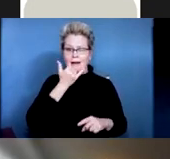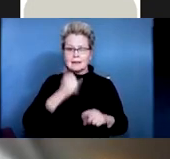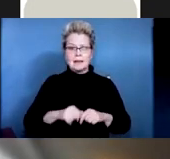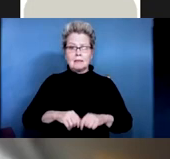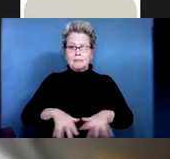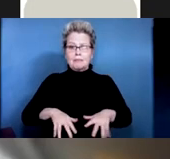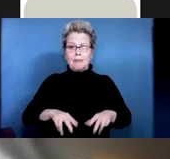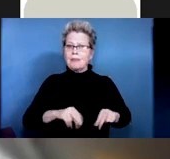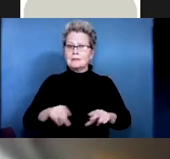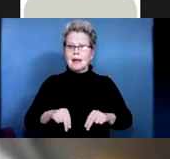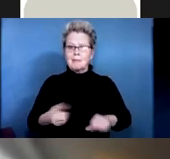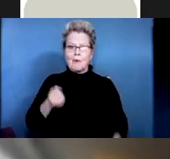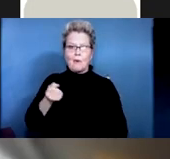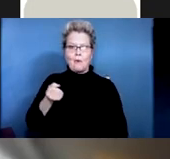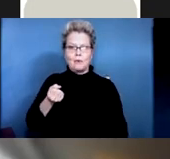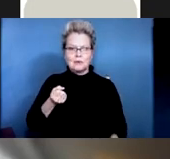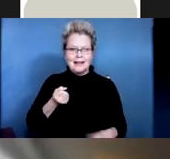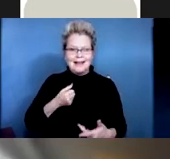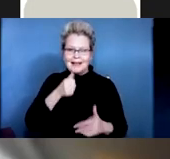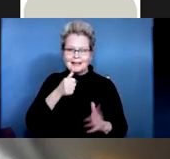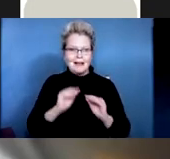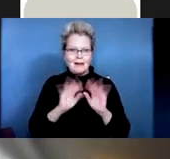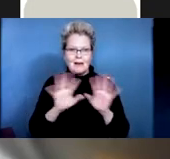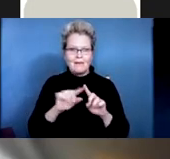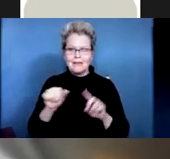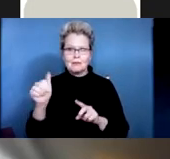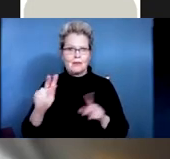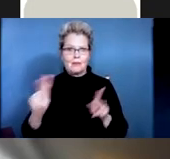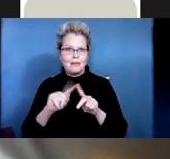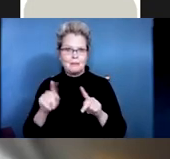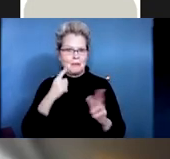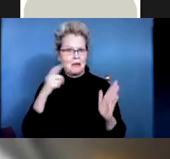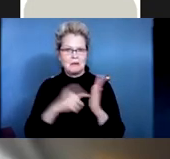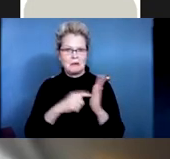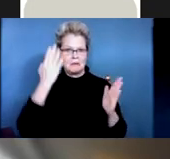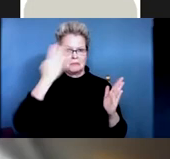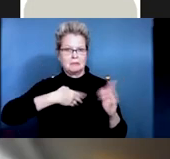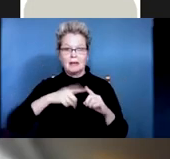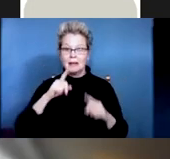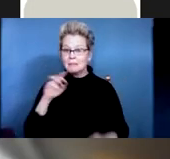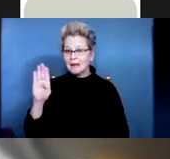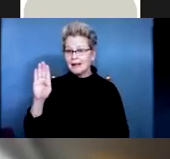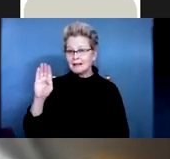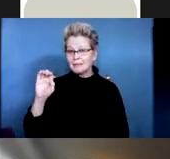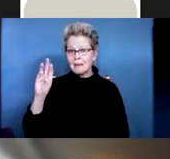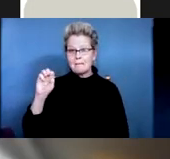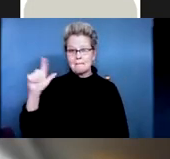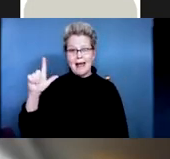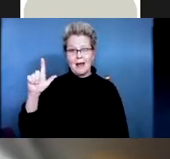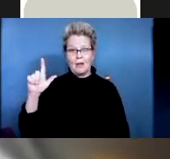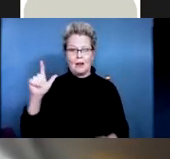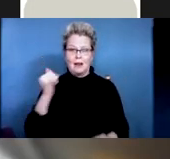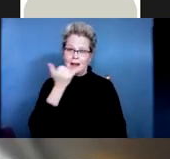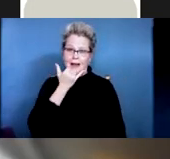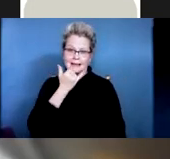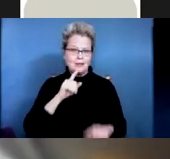know, will know, but with bowel accidents, you can't hide it because the smell would